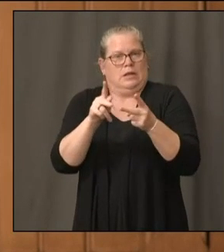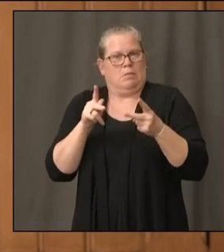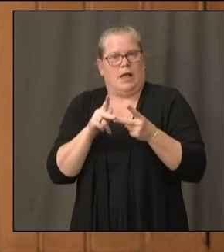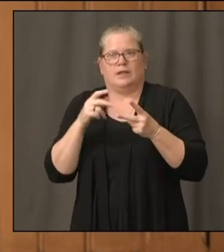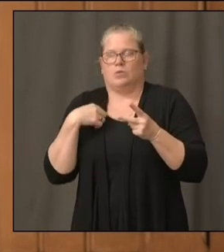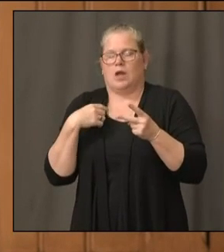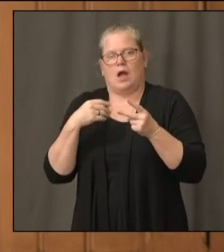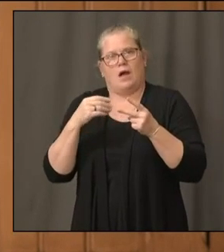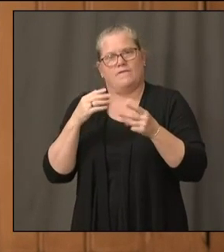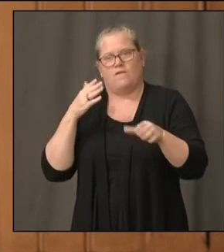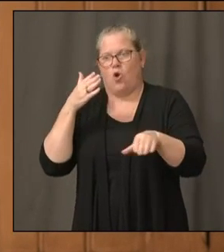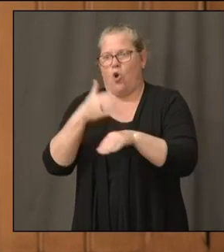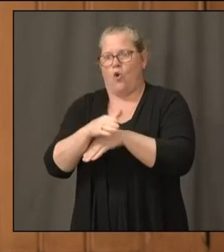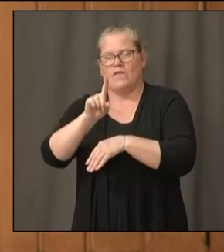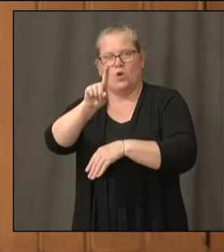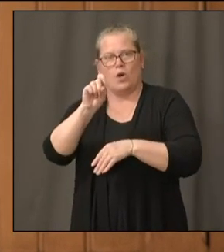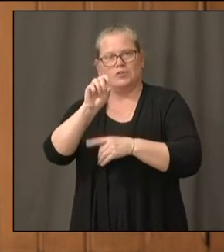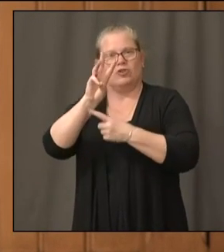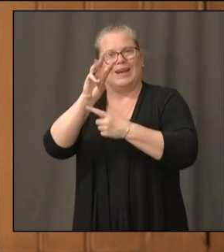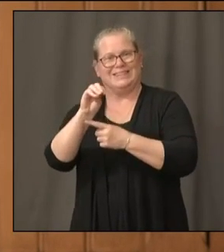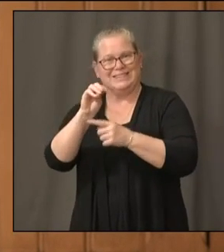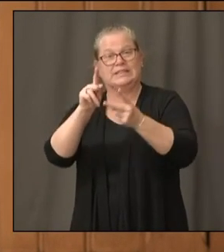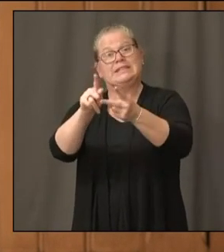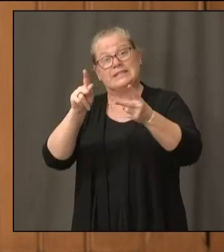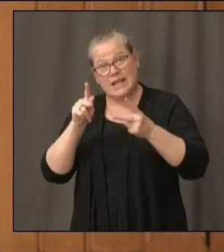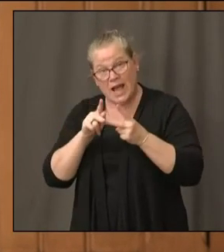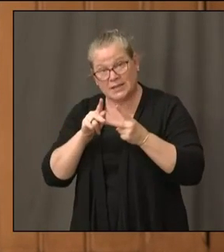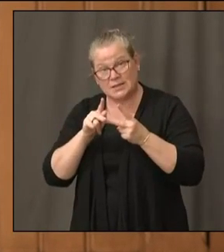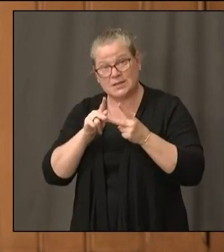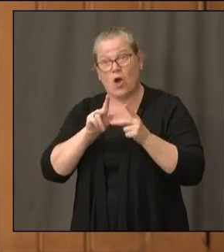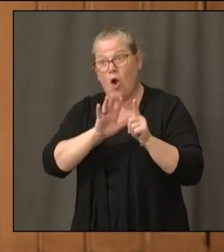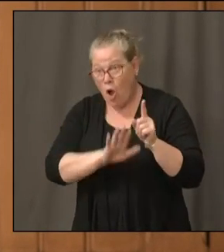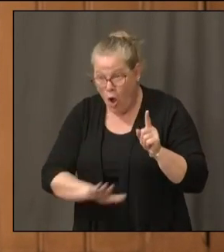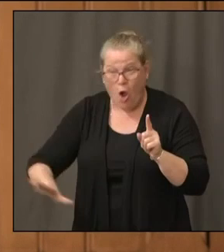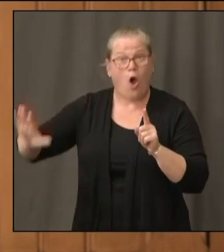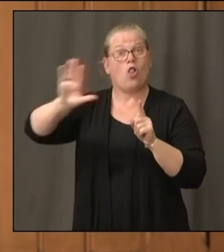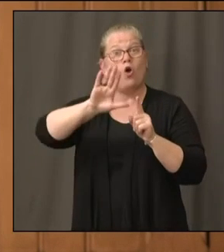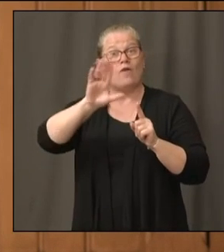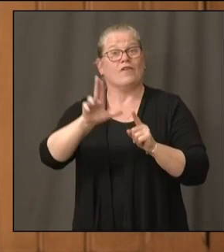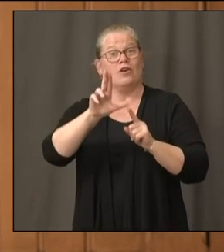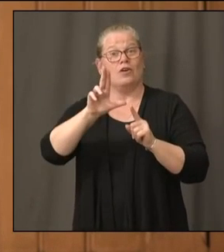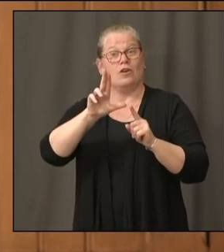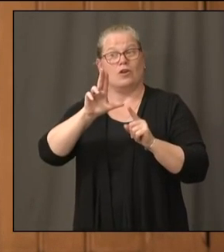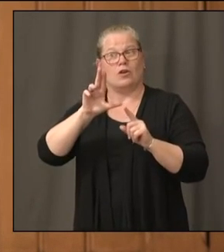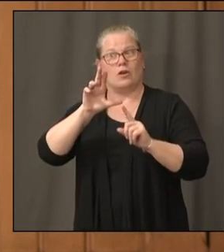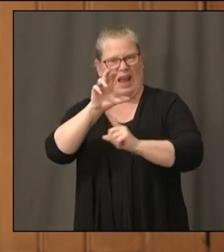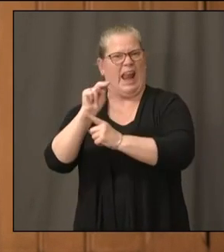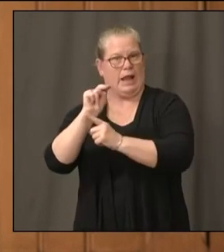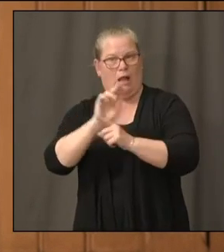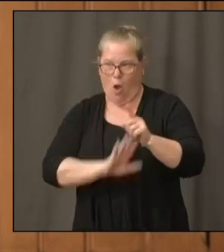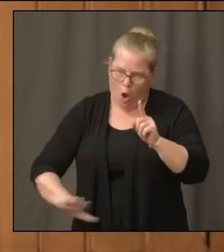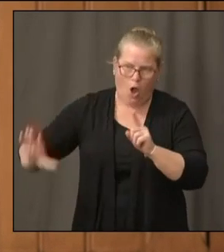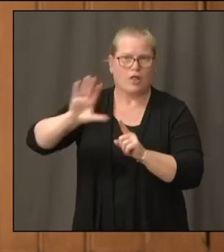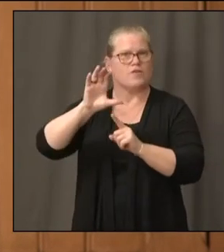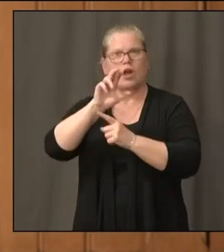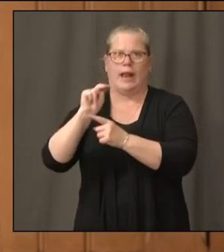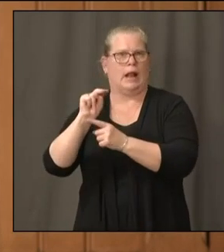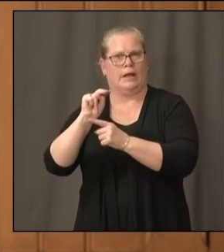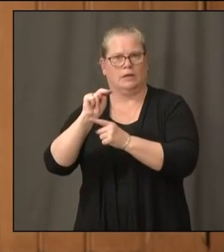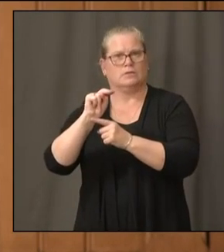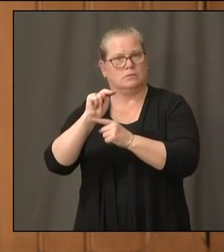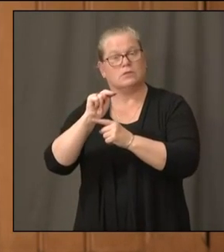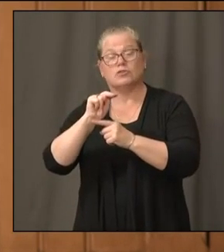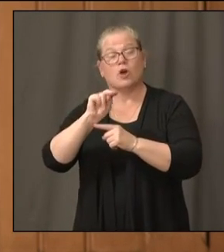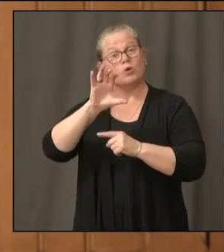have over 160 sites in total. So, CVS is just one piece of the puzzle, an important one, and we greatly appreciate their support. But